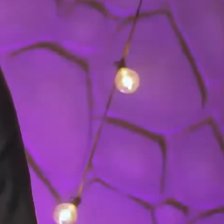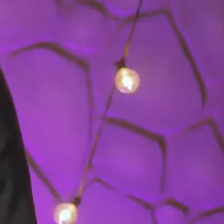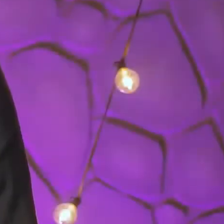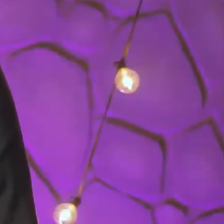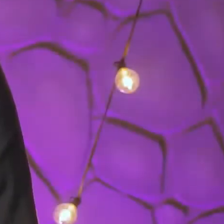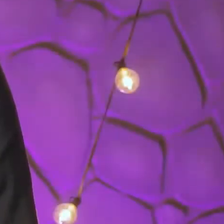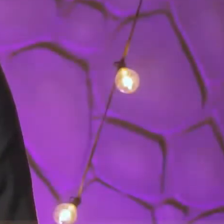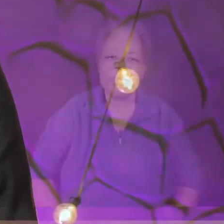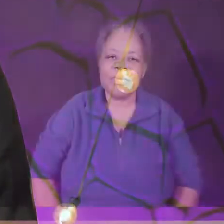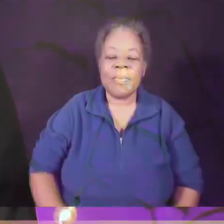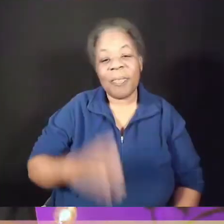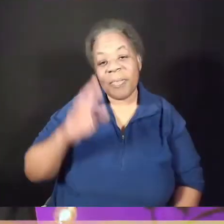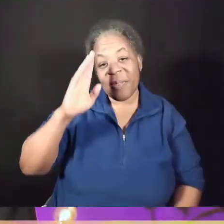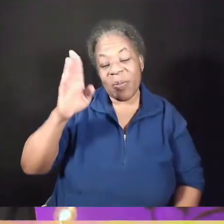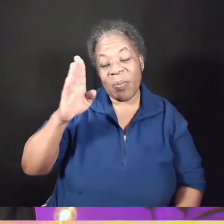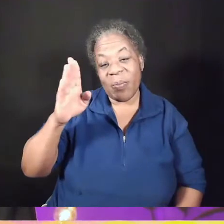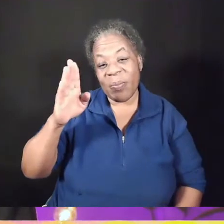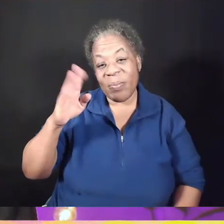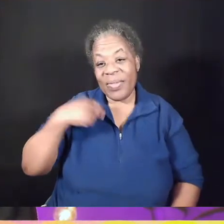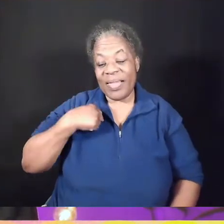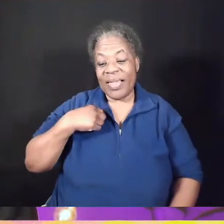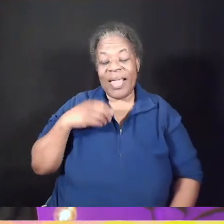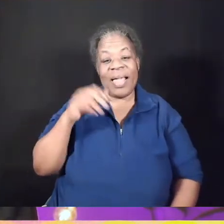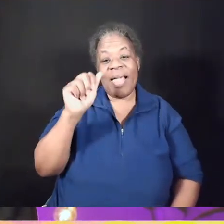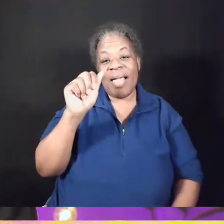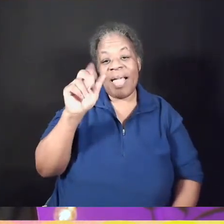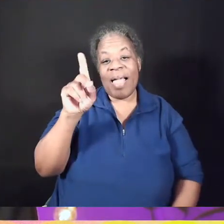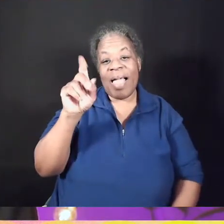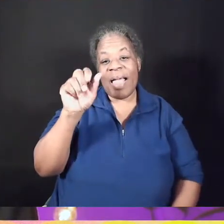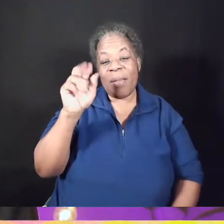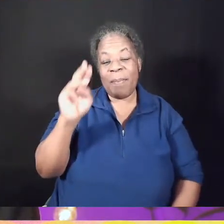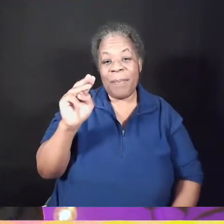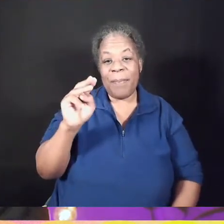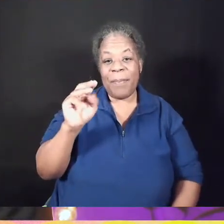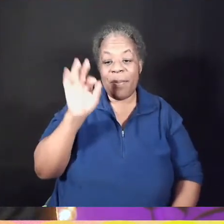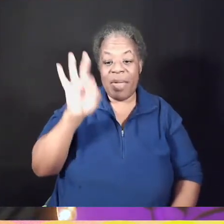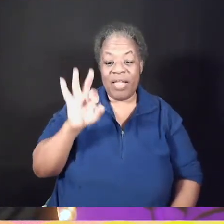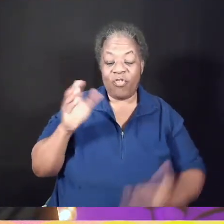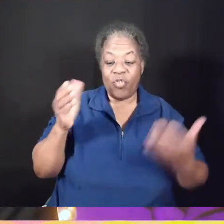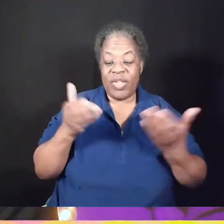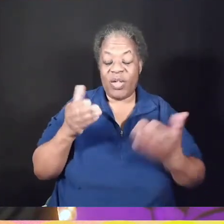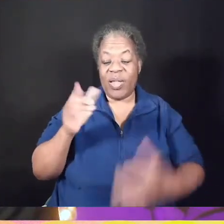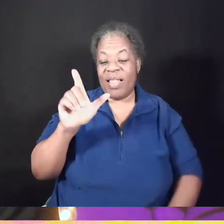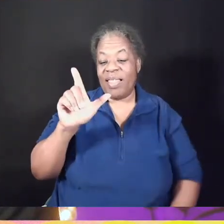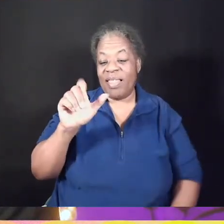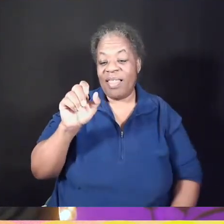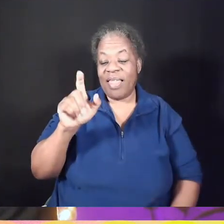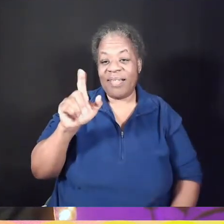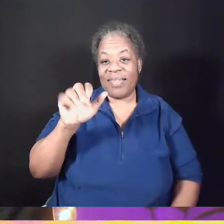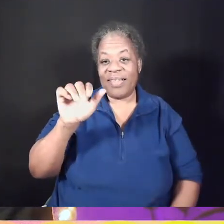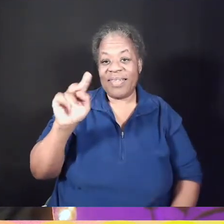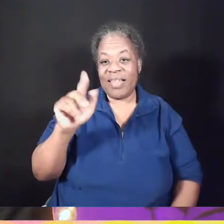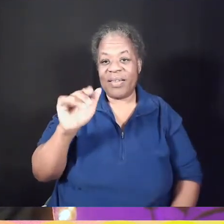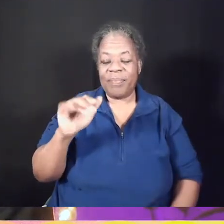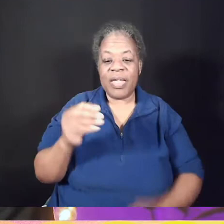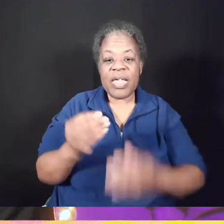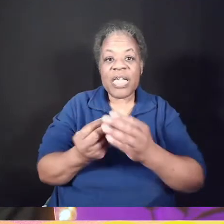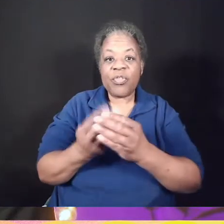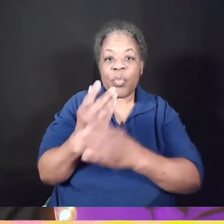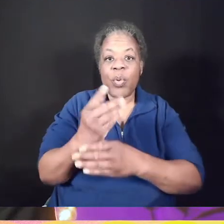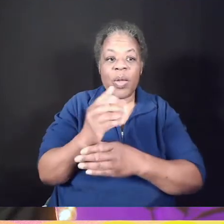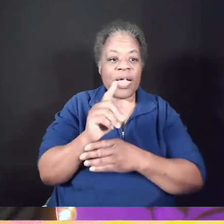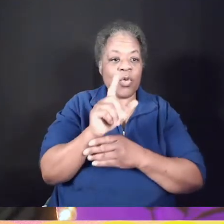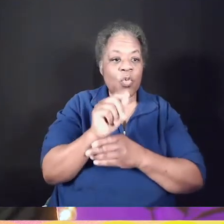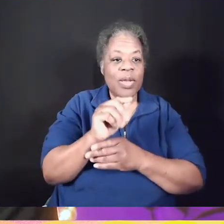Hi, everyone. My name's Adam, and I'm the pastor at our Lexington campus. And in the spring of 2017, I found myself